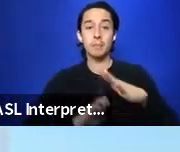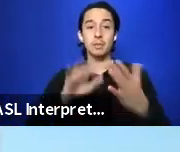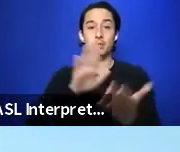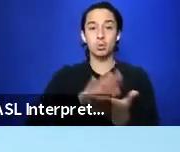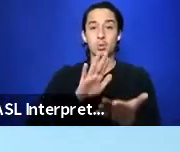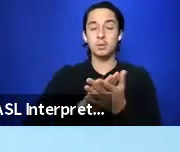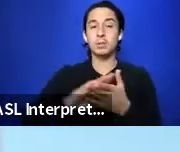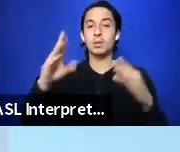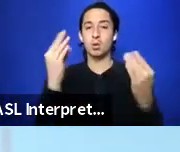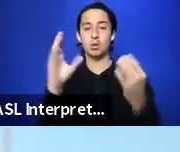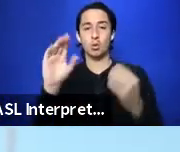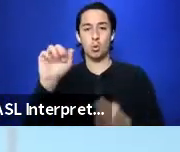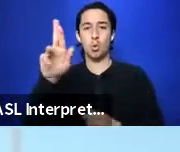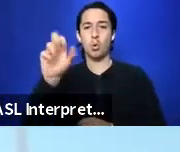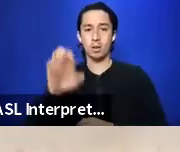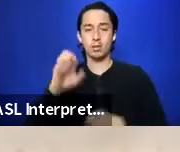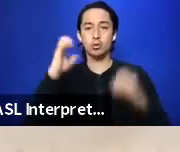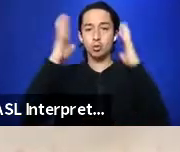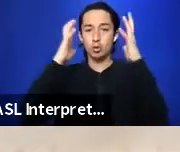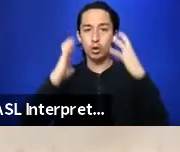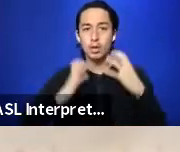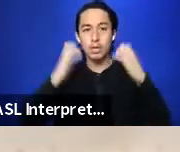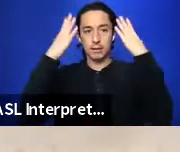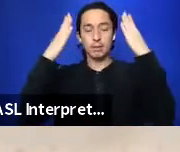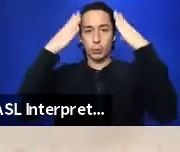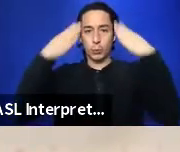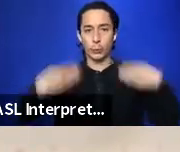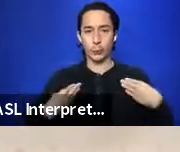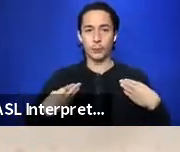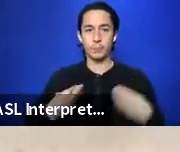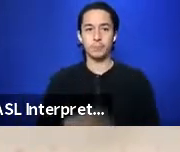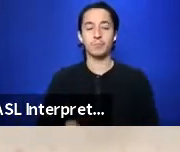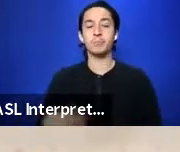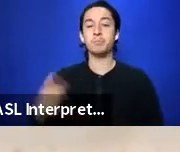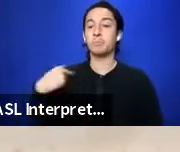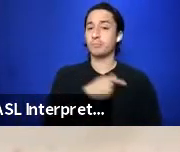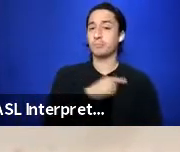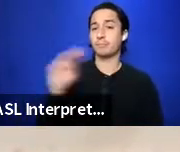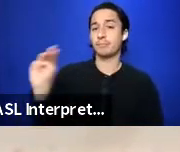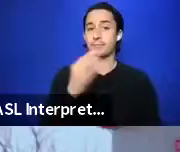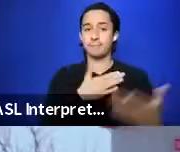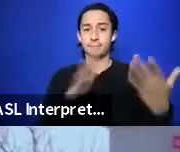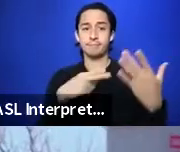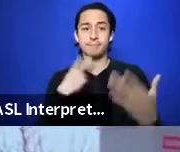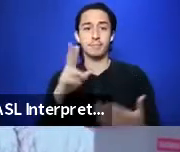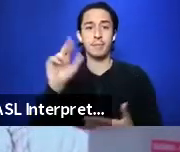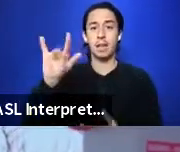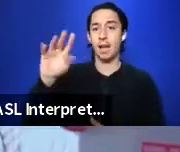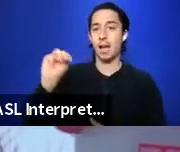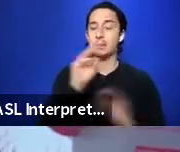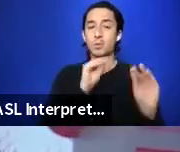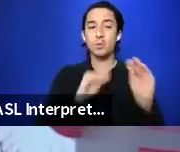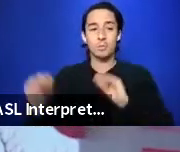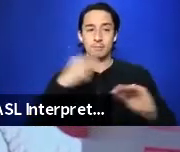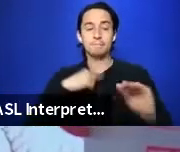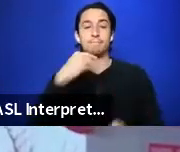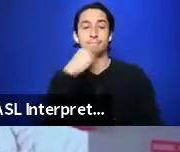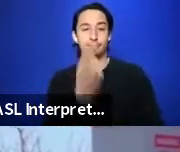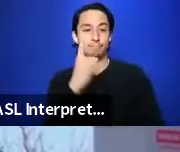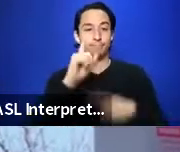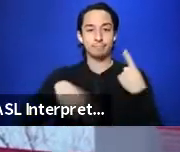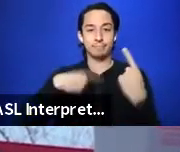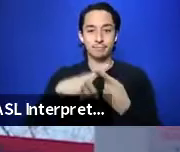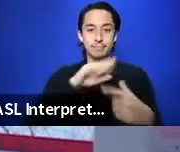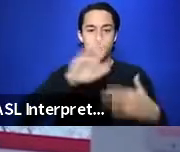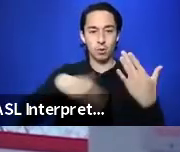black hair to straight thin. Then what are you gonna do with this? We are the million artists movement. Let me tell you what we're all